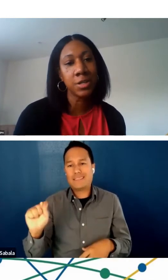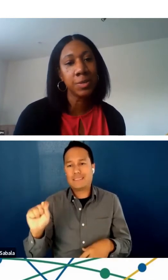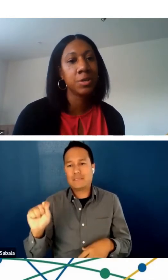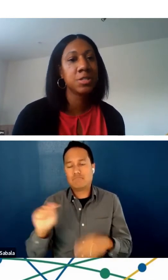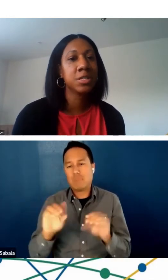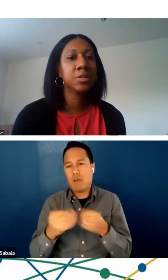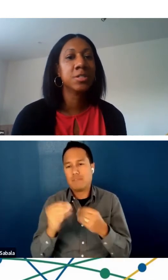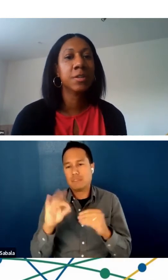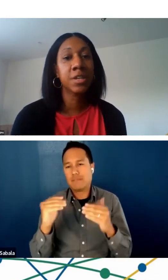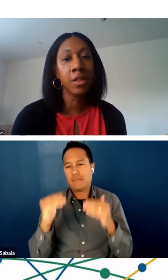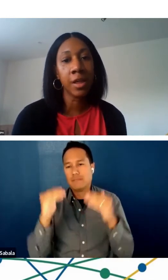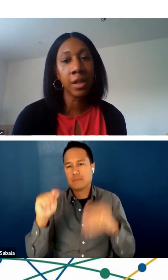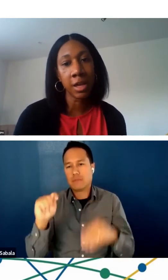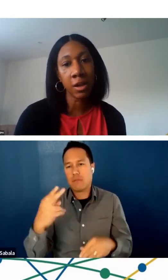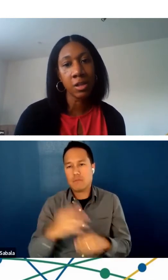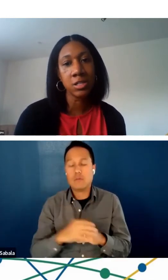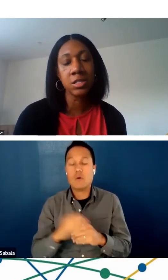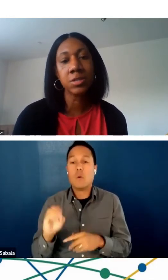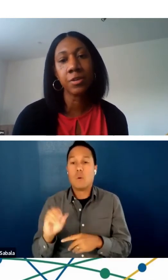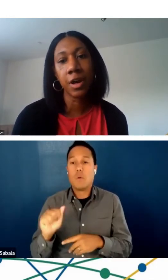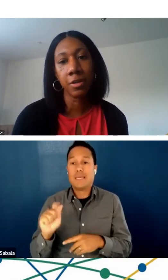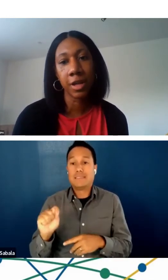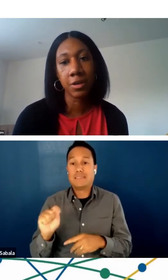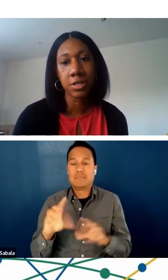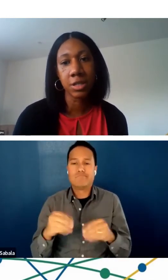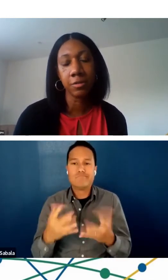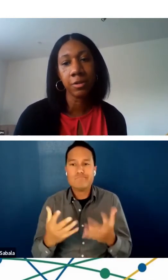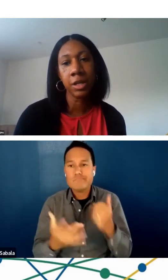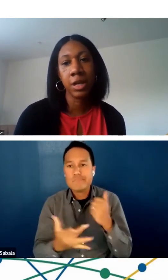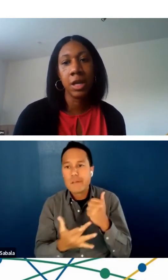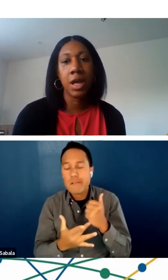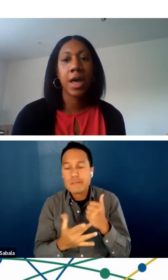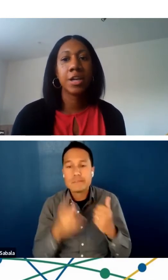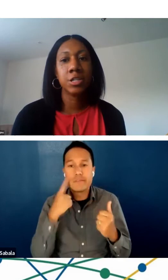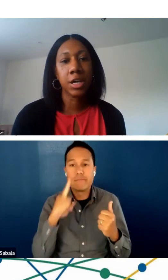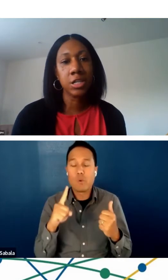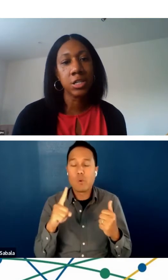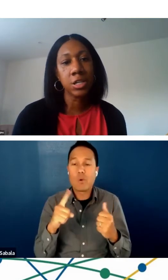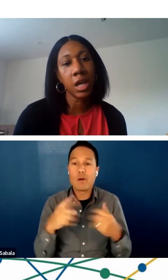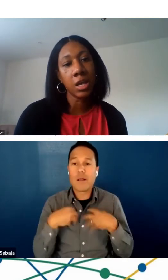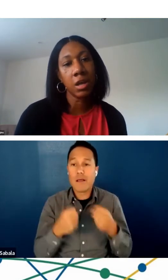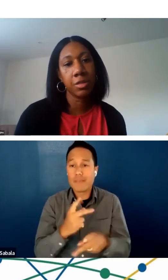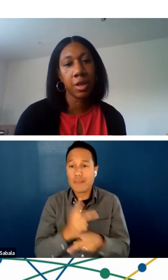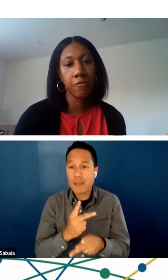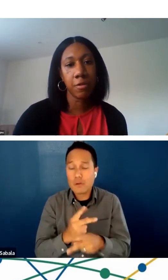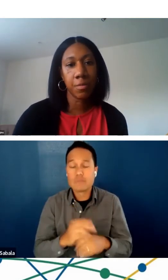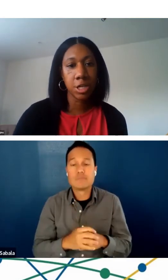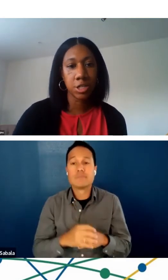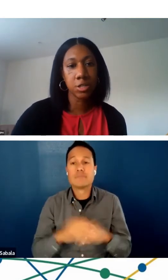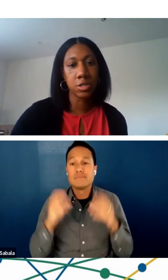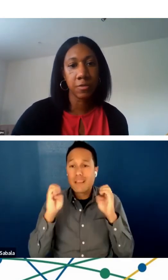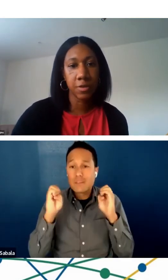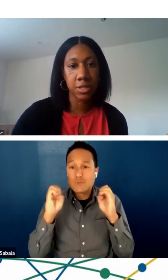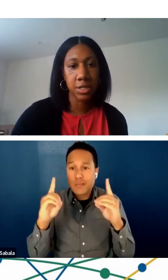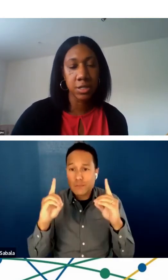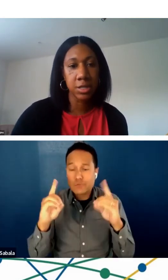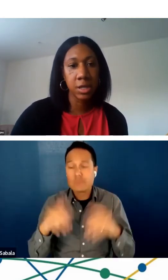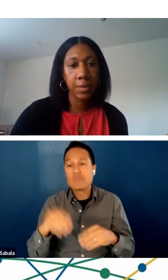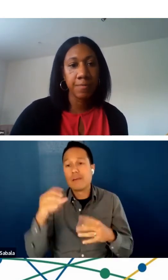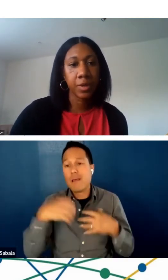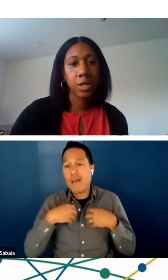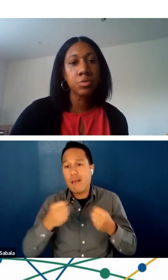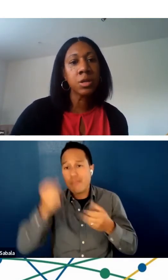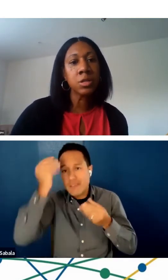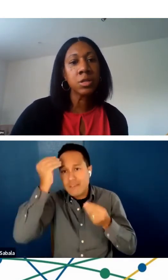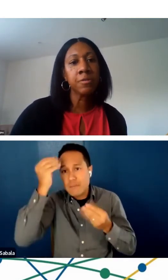OAT promotes the use of telehealth technologies for healthcare delivery, education, and health information services,